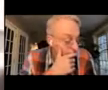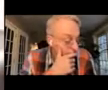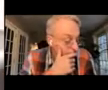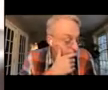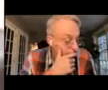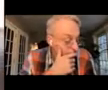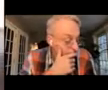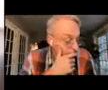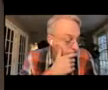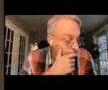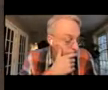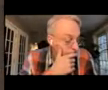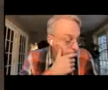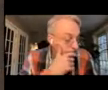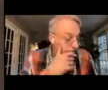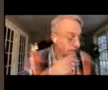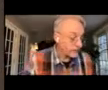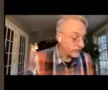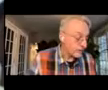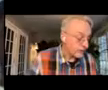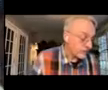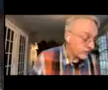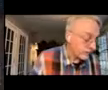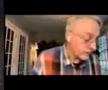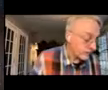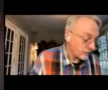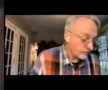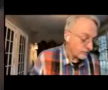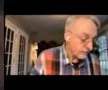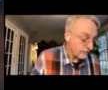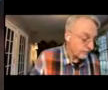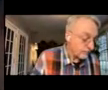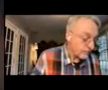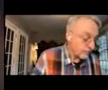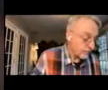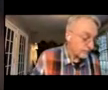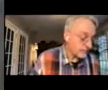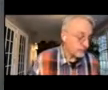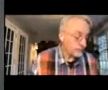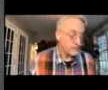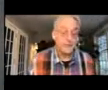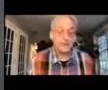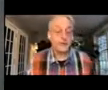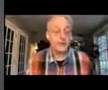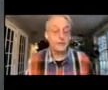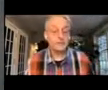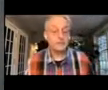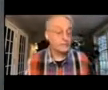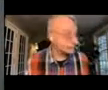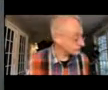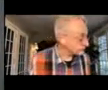They must be part of the solution. What is your country doing to protect children and young people